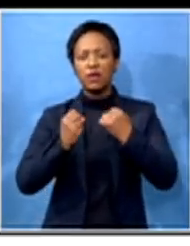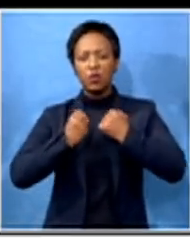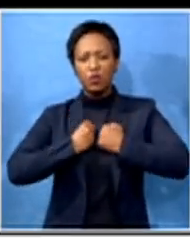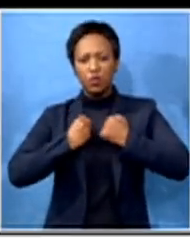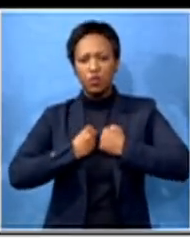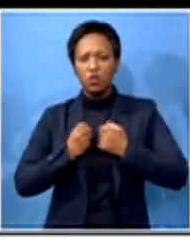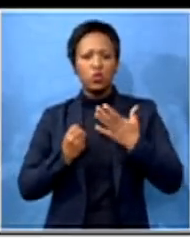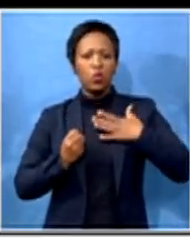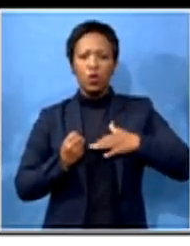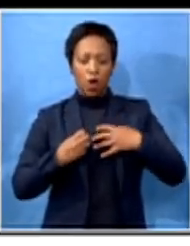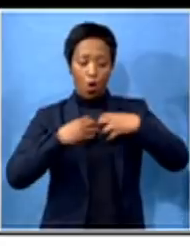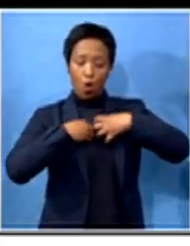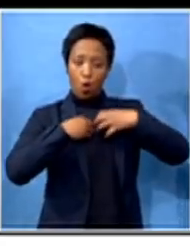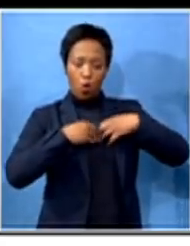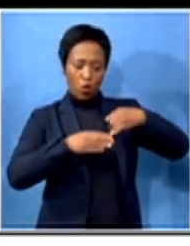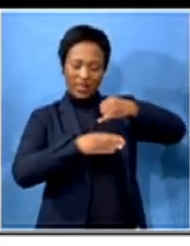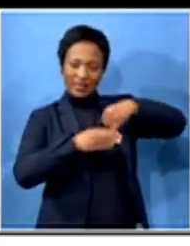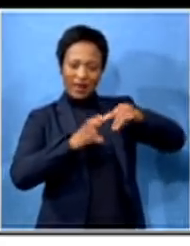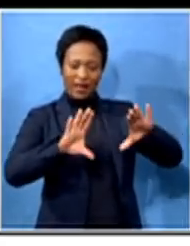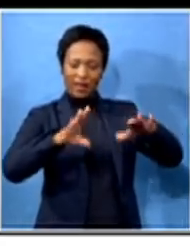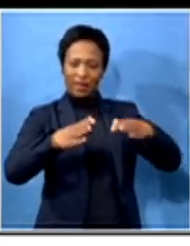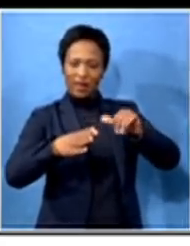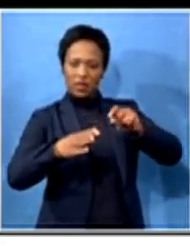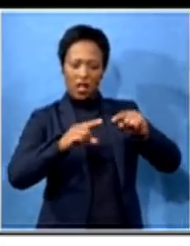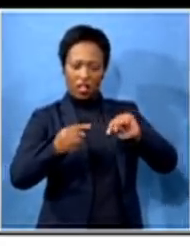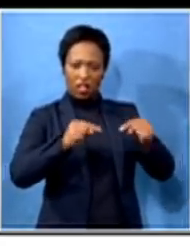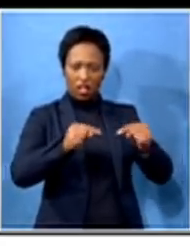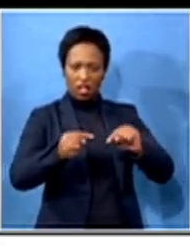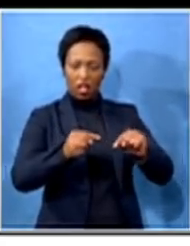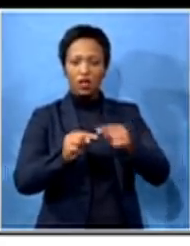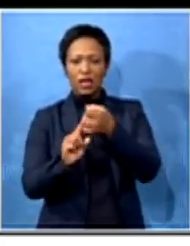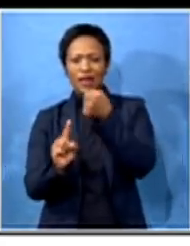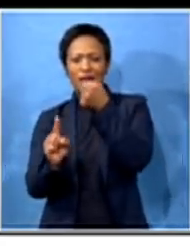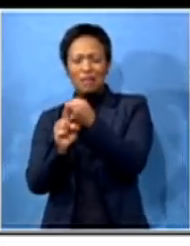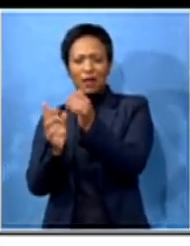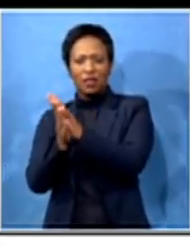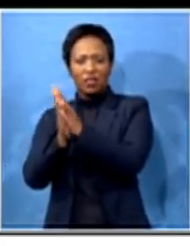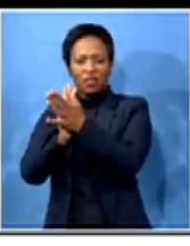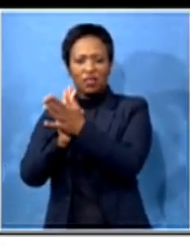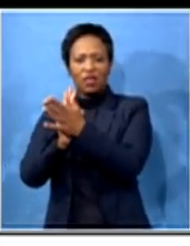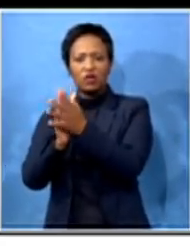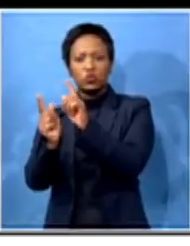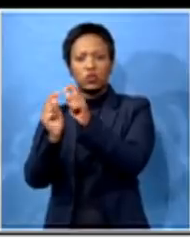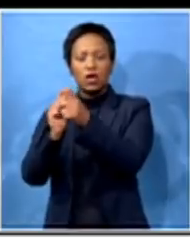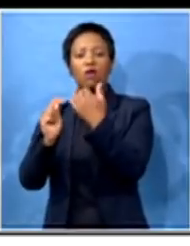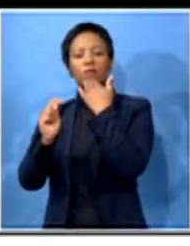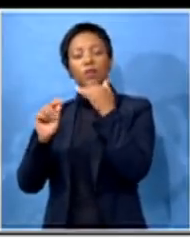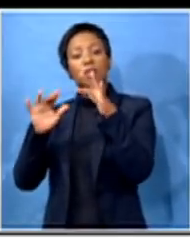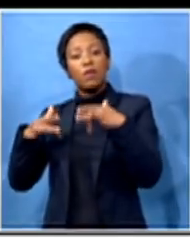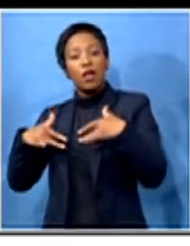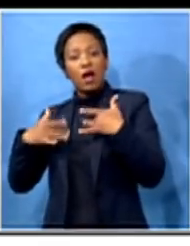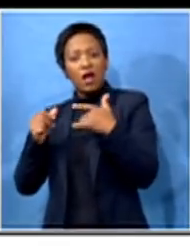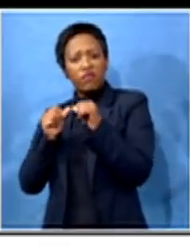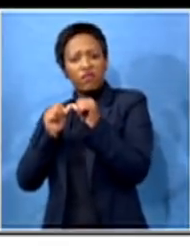allow our own internal strife as an ANC impact on us changing our people's lives for the better.